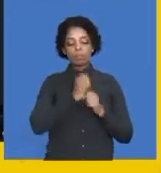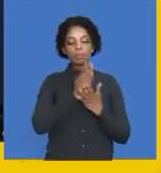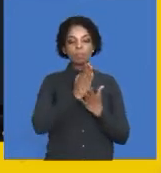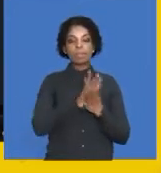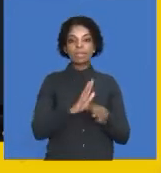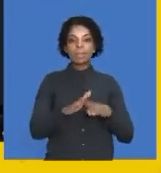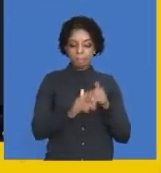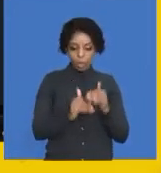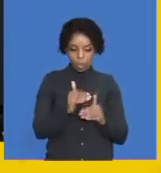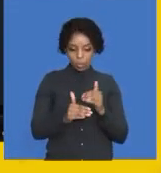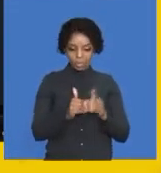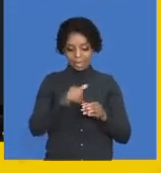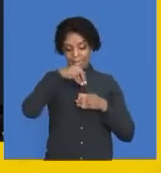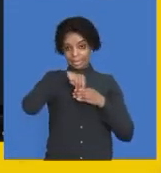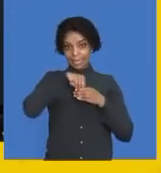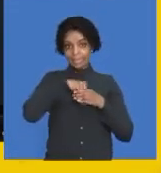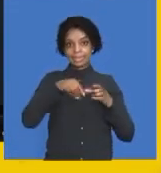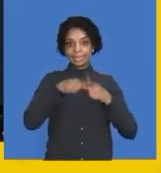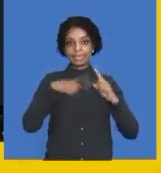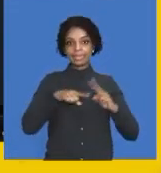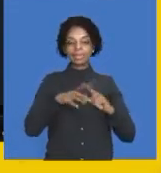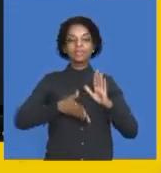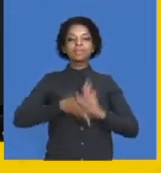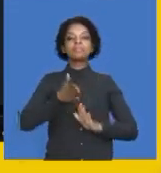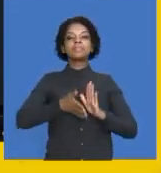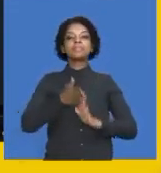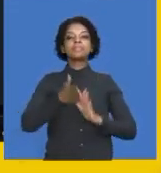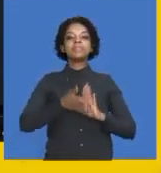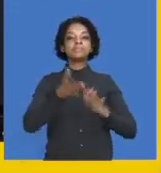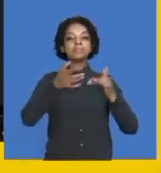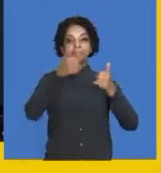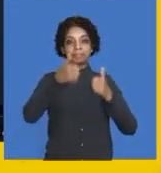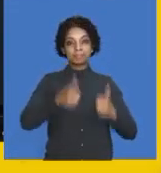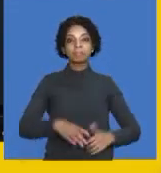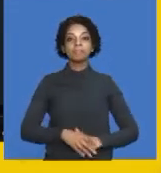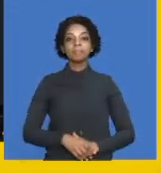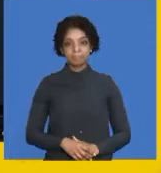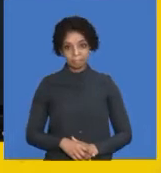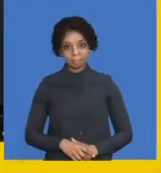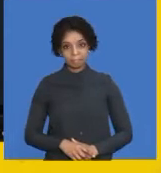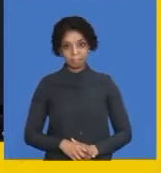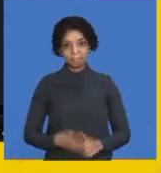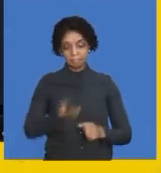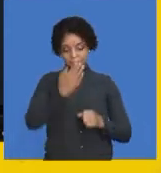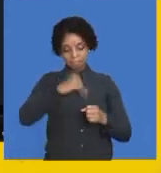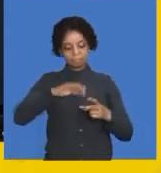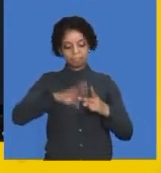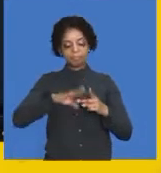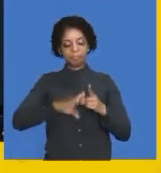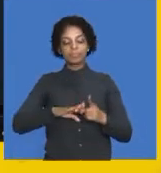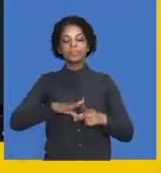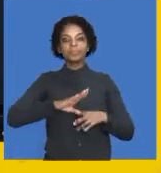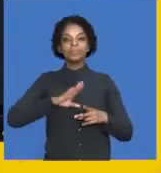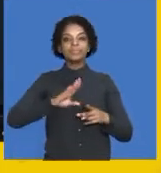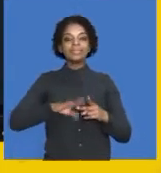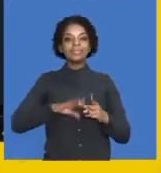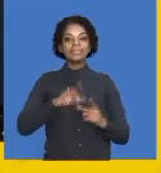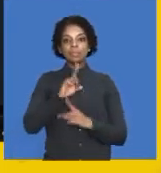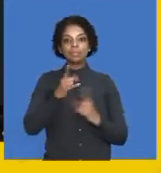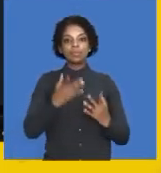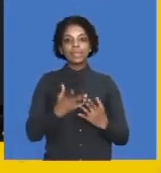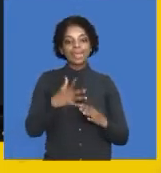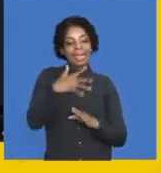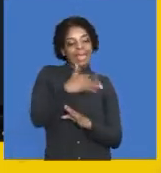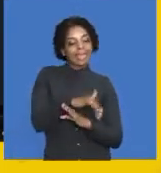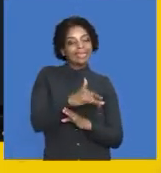are in place. And the second type of reconciliation in creditors that you get is the external creditors